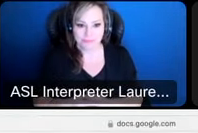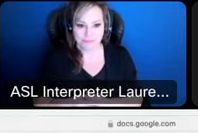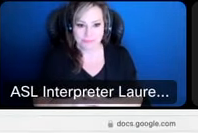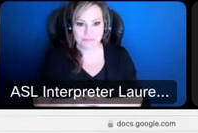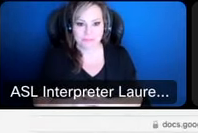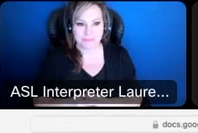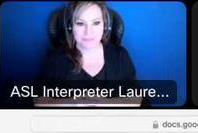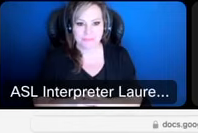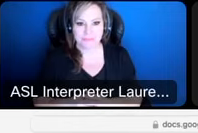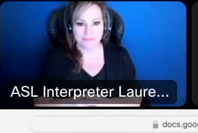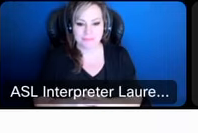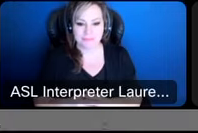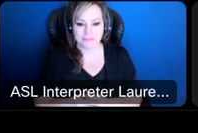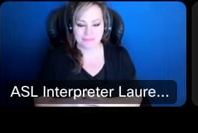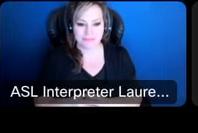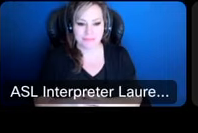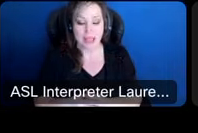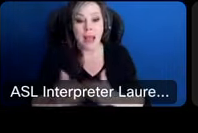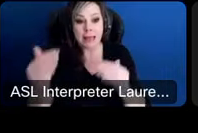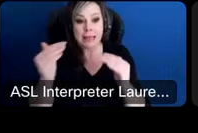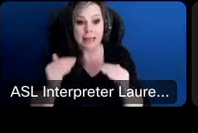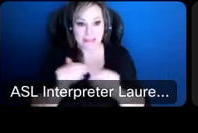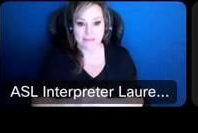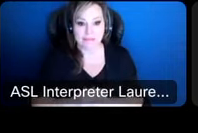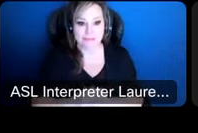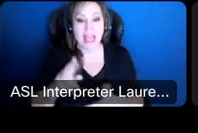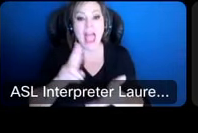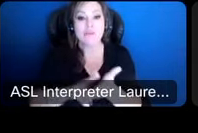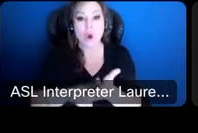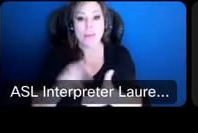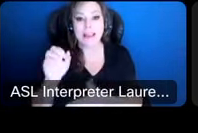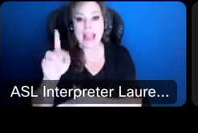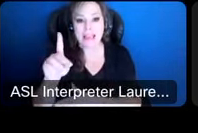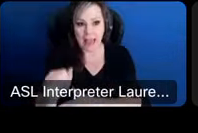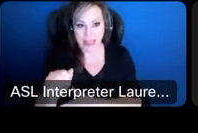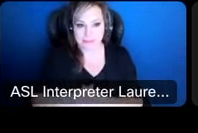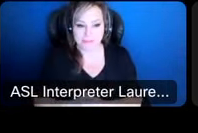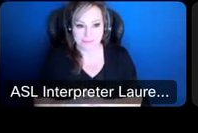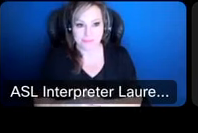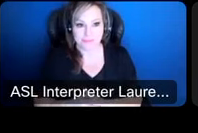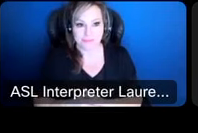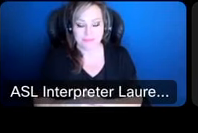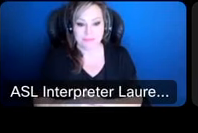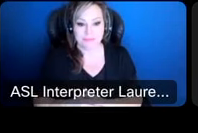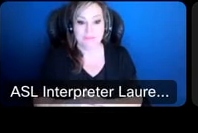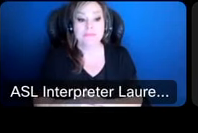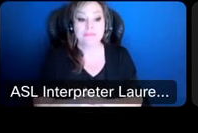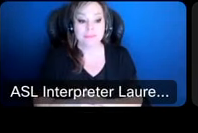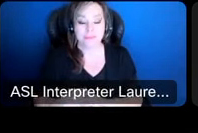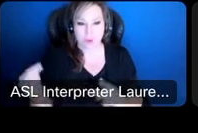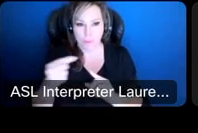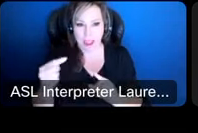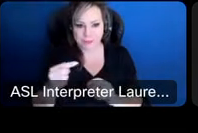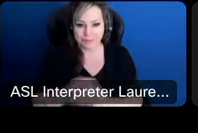miss guyaga is putting that back up there the next one on the list was enrollment in ada so we do get um if go backwards miss guy